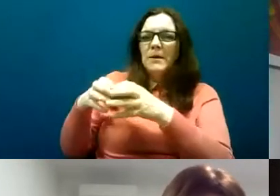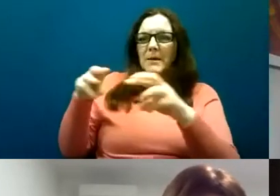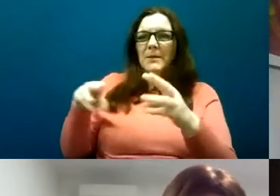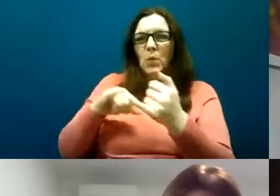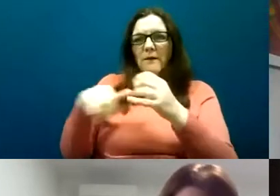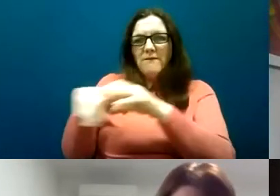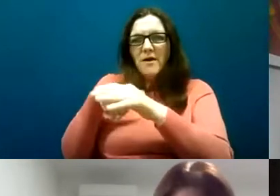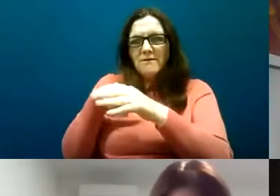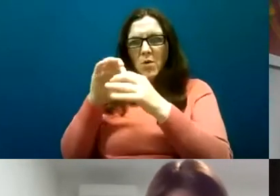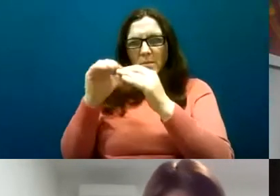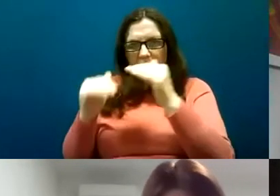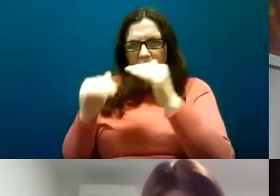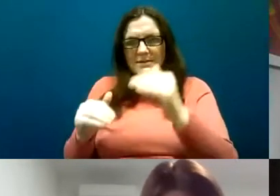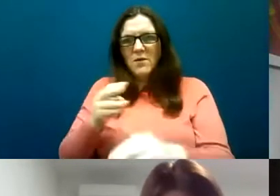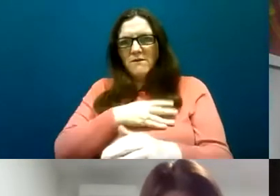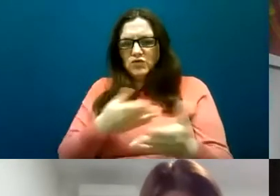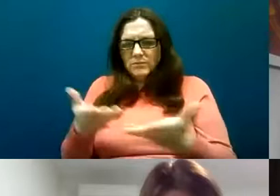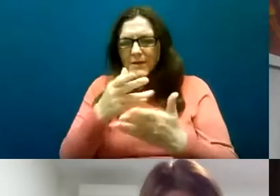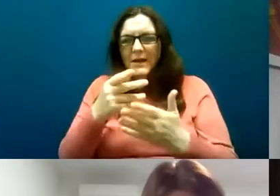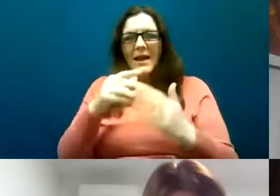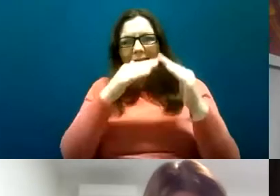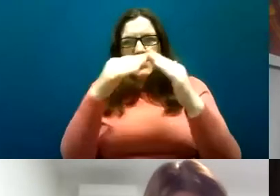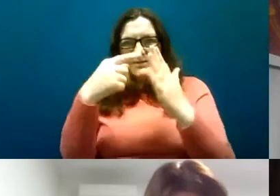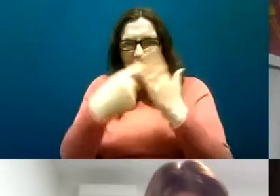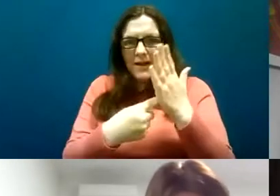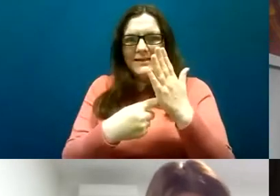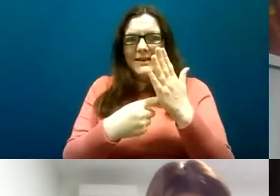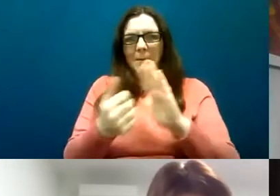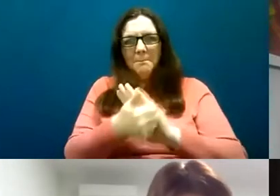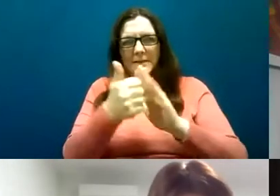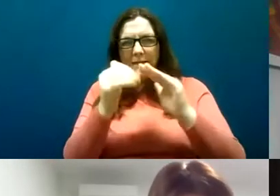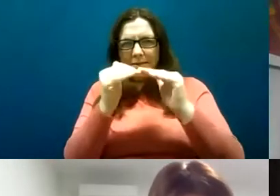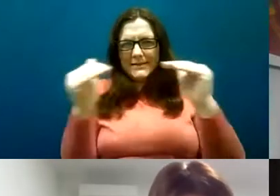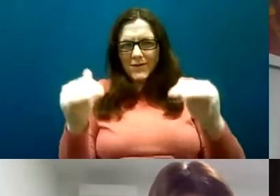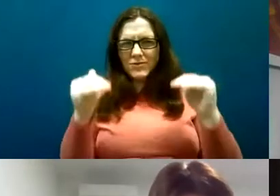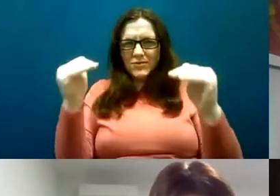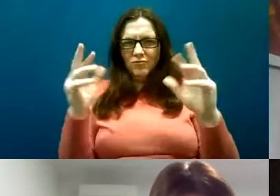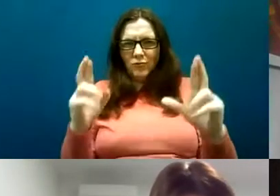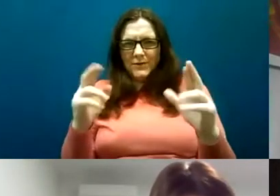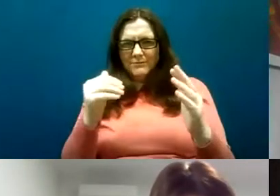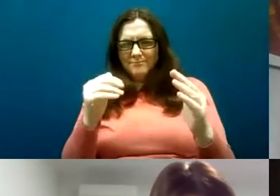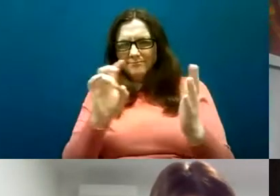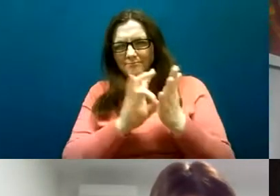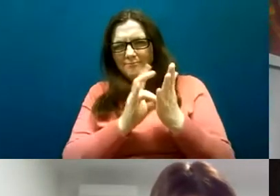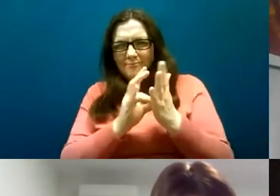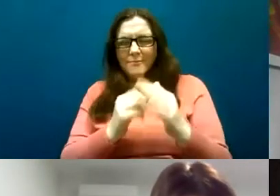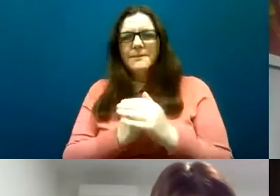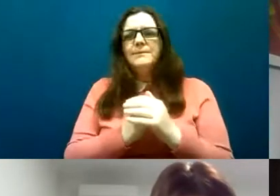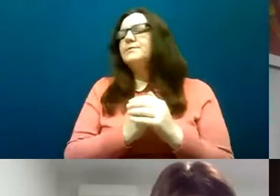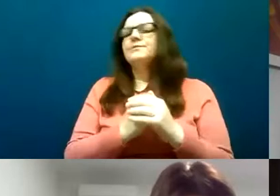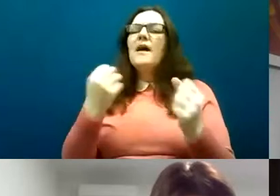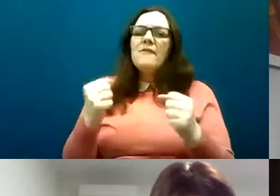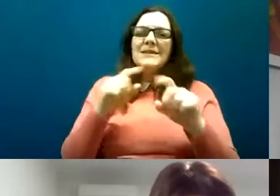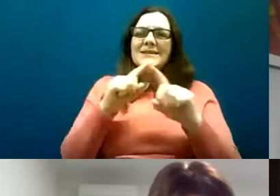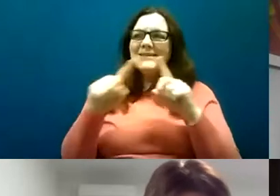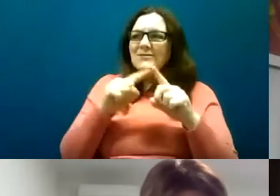with people who deal with housing policy people who deal with building standards there are a lot of different areas within the department that will